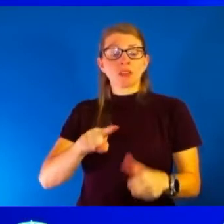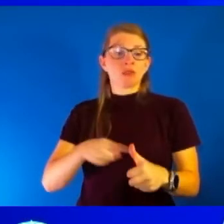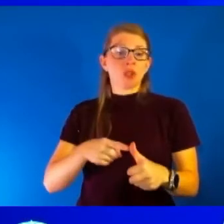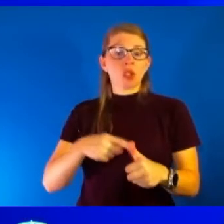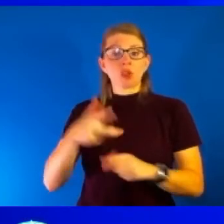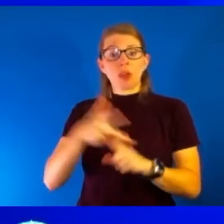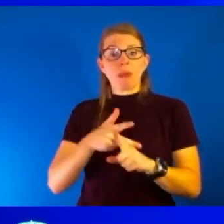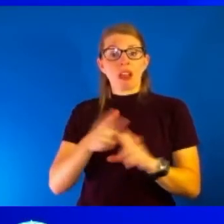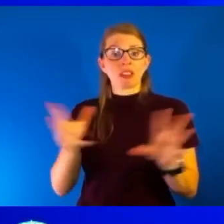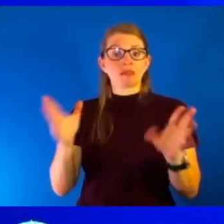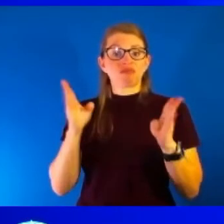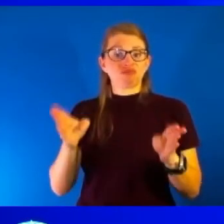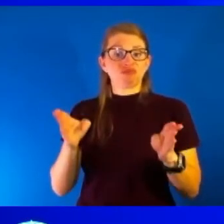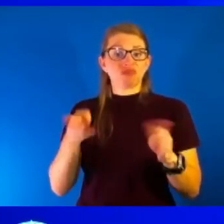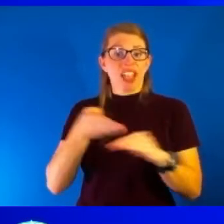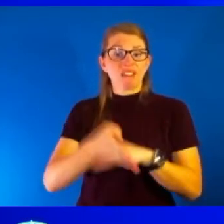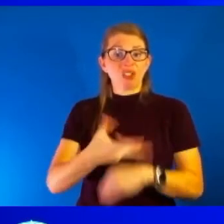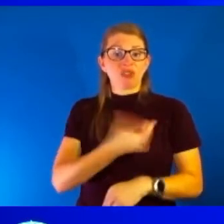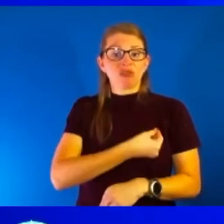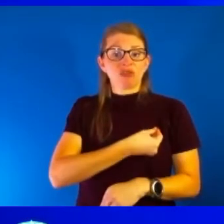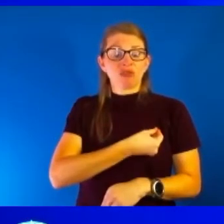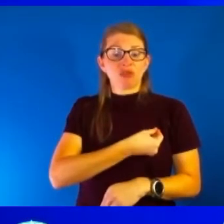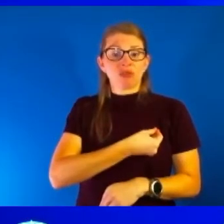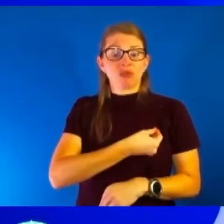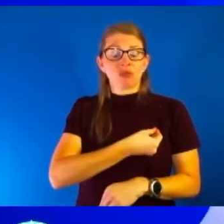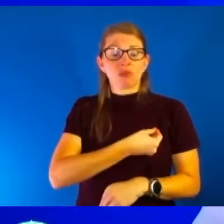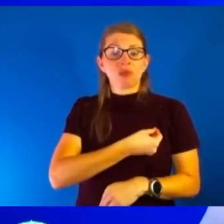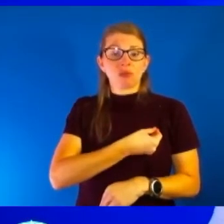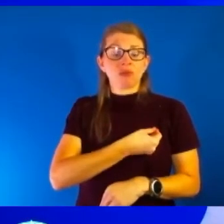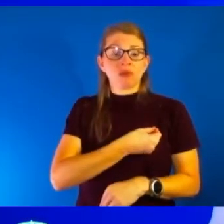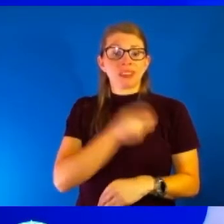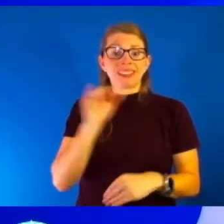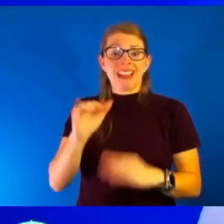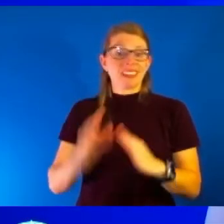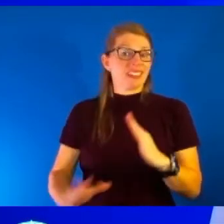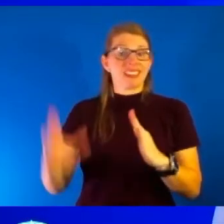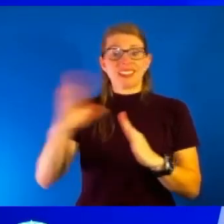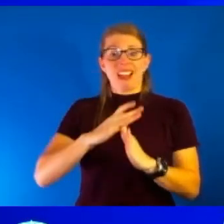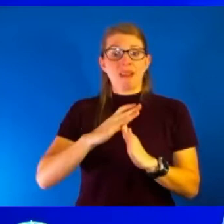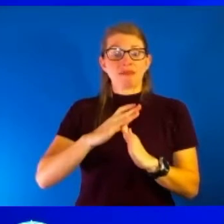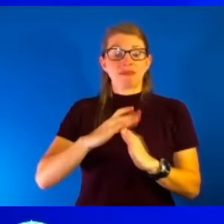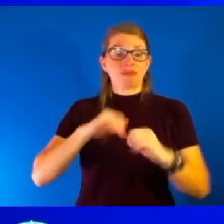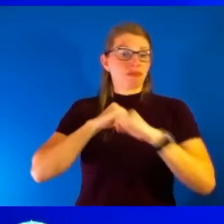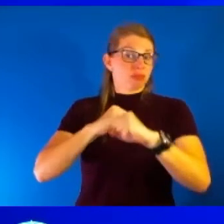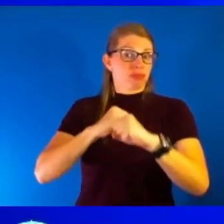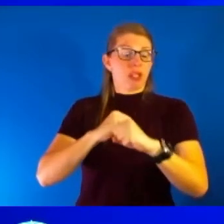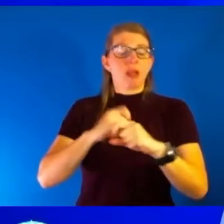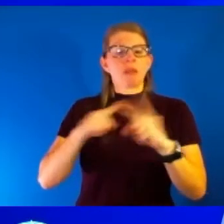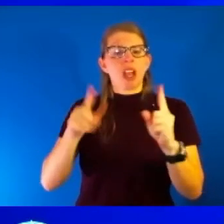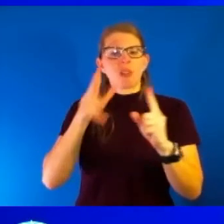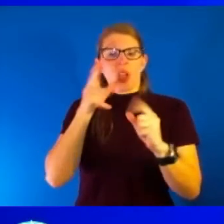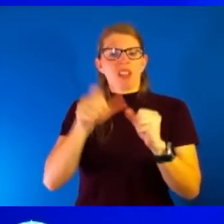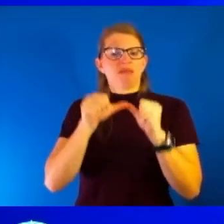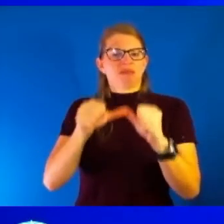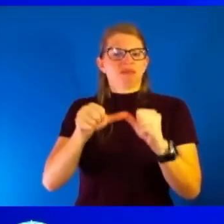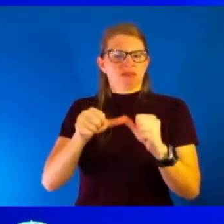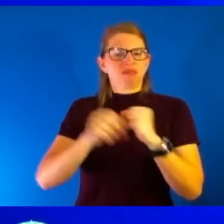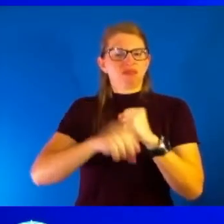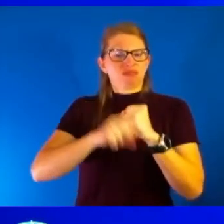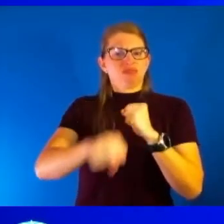after that vaccine dose is the highest and has further protection against even any infection whatsoever.